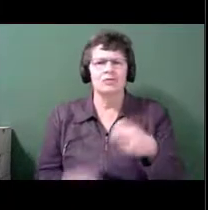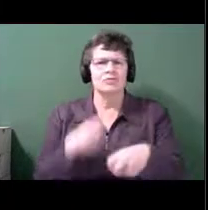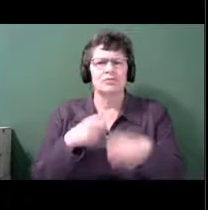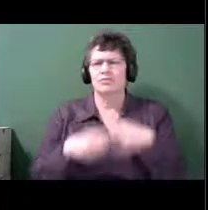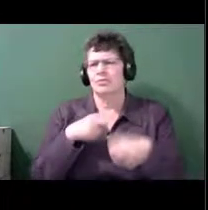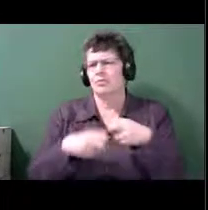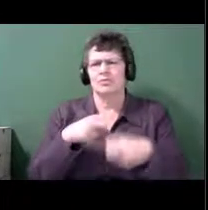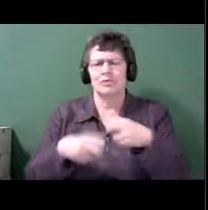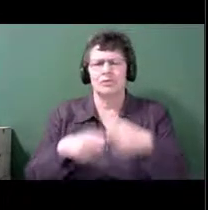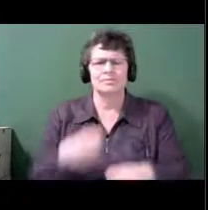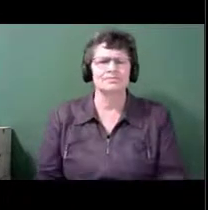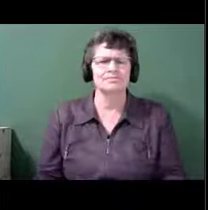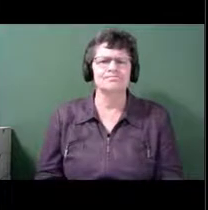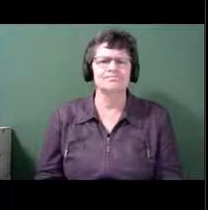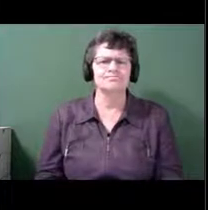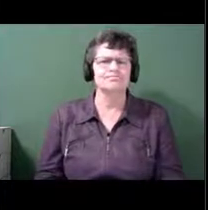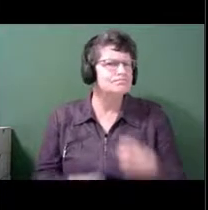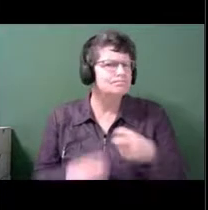they be? Next slide.